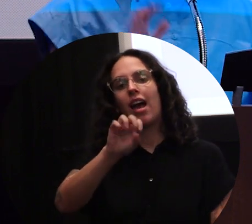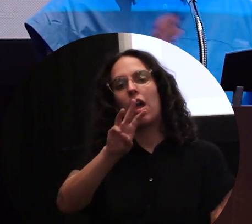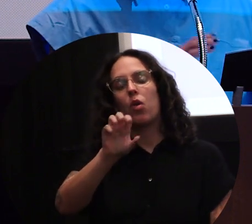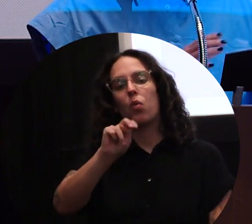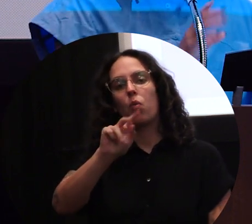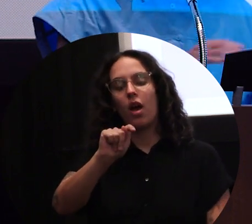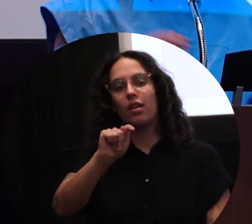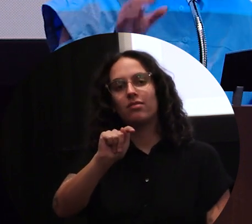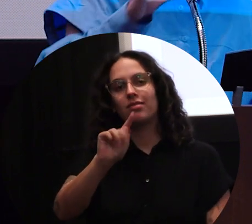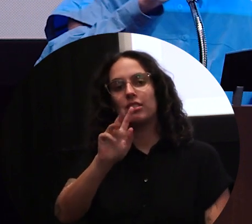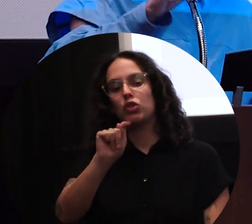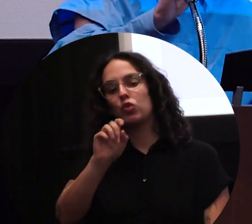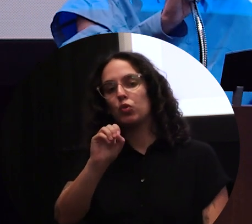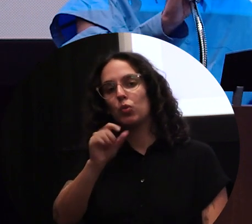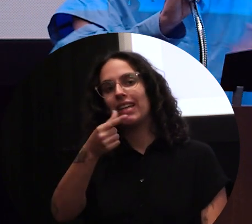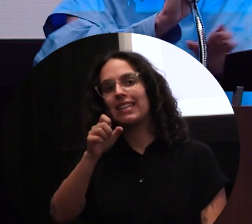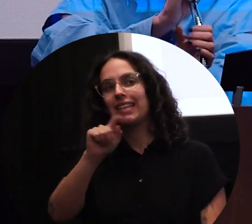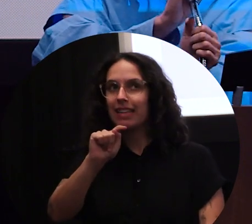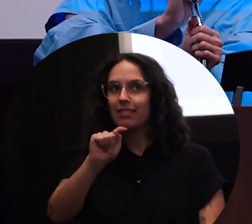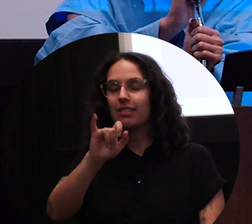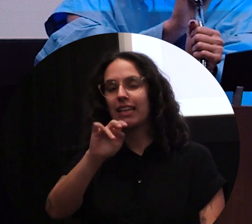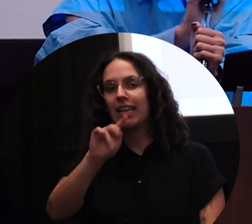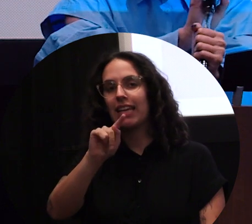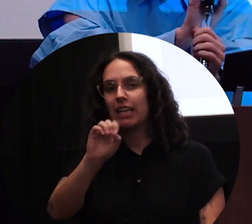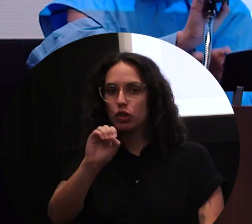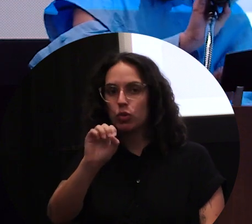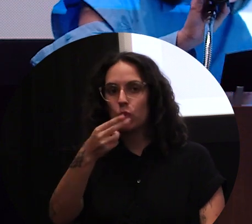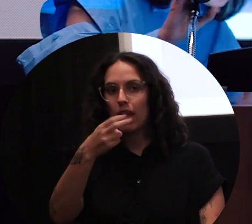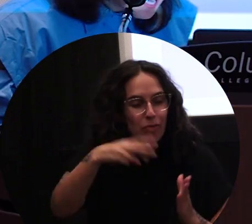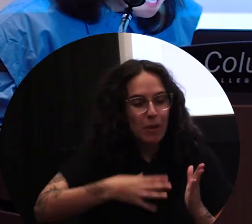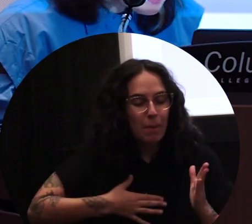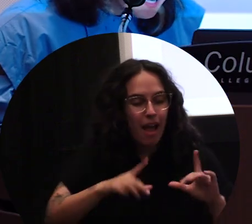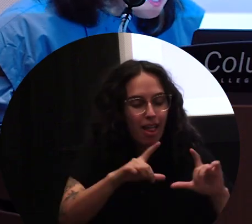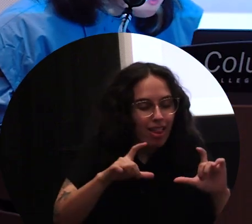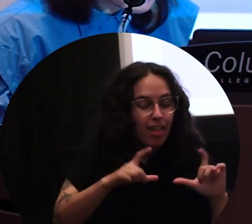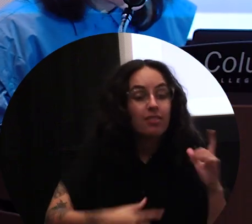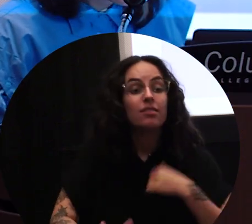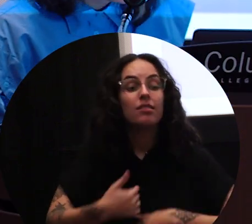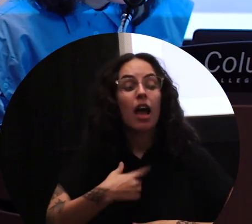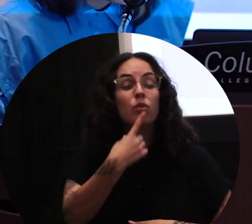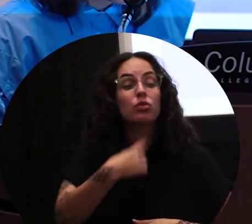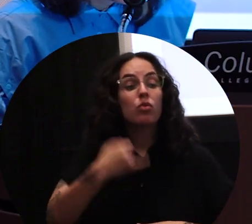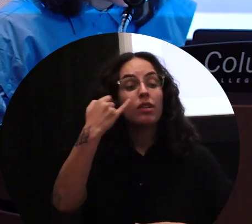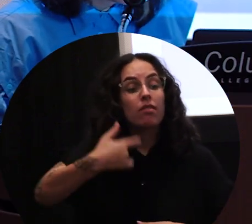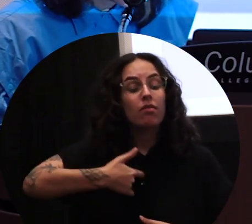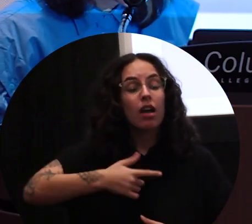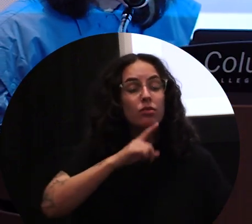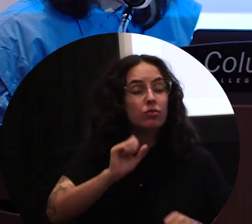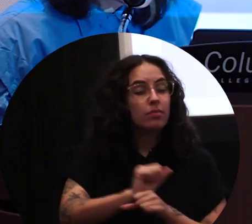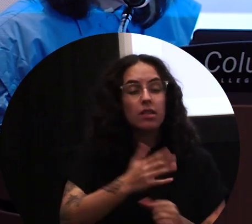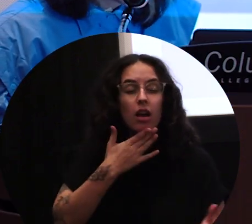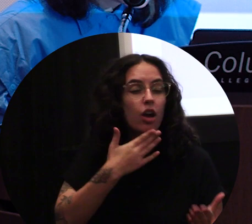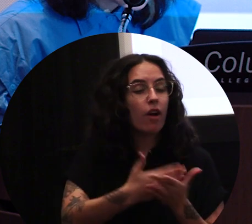I'm realizing the text is really small here. So I'm going to see if I can bring it closer to me. Okay, I was told if I was really good, followed